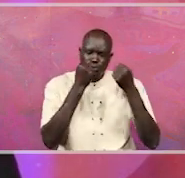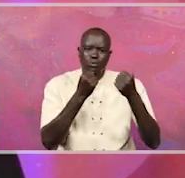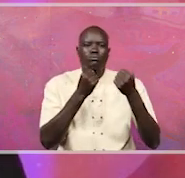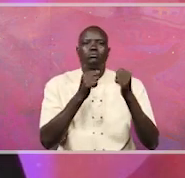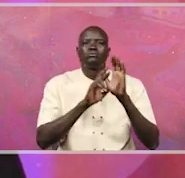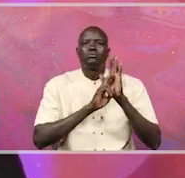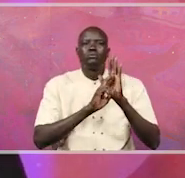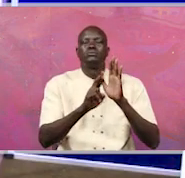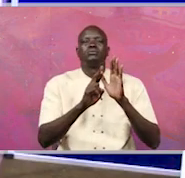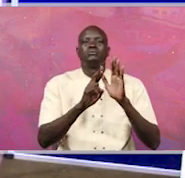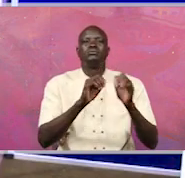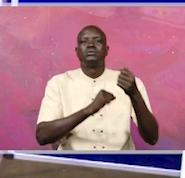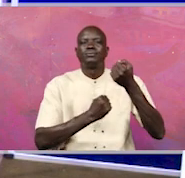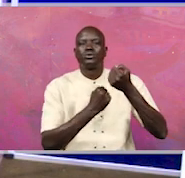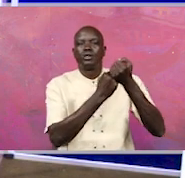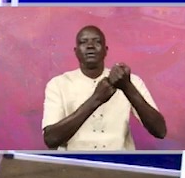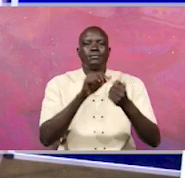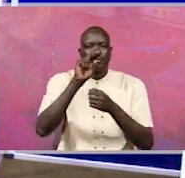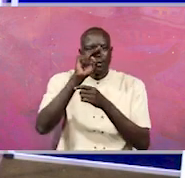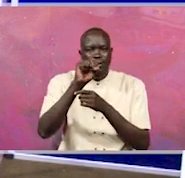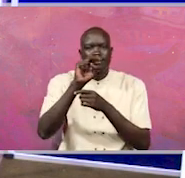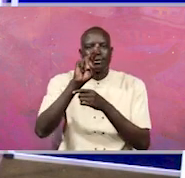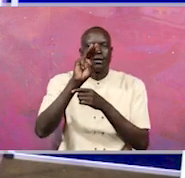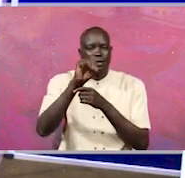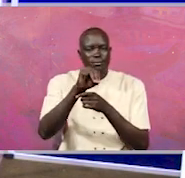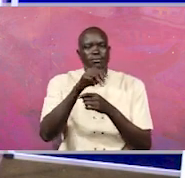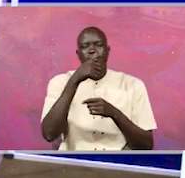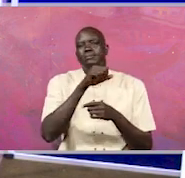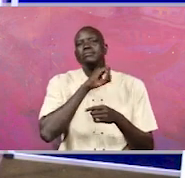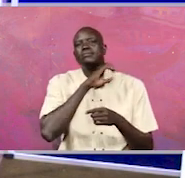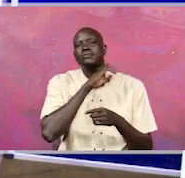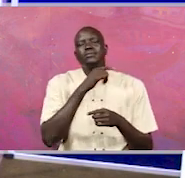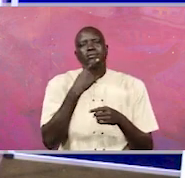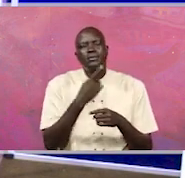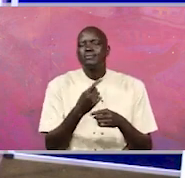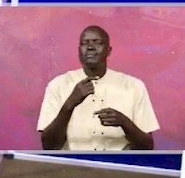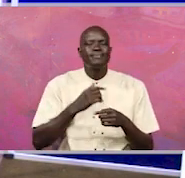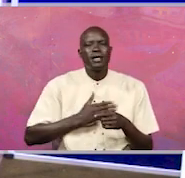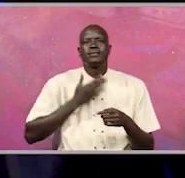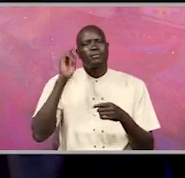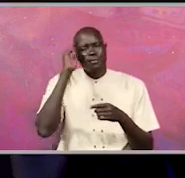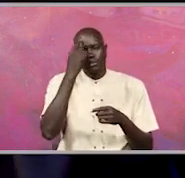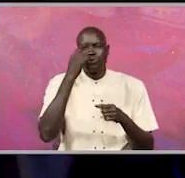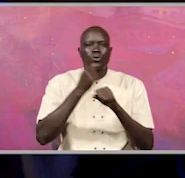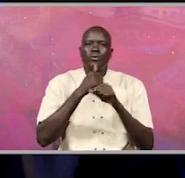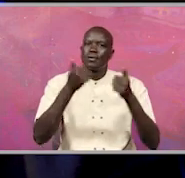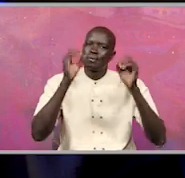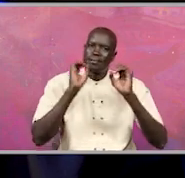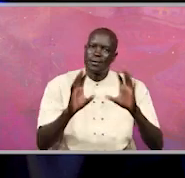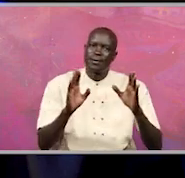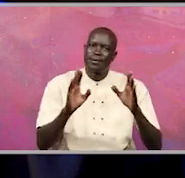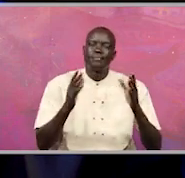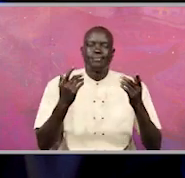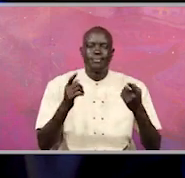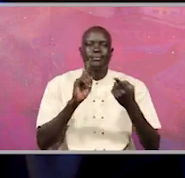and he has said that the NRM government is just not working. And that's an indictment on the NRM government and